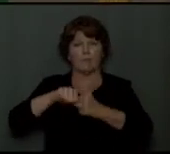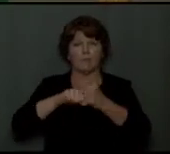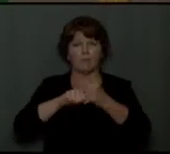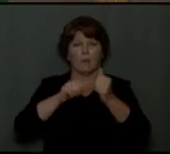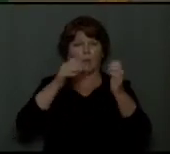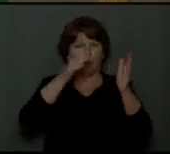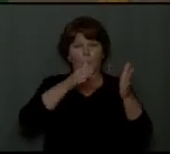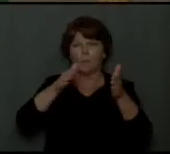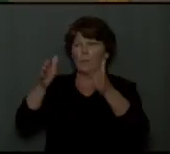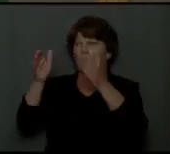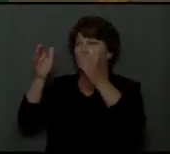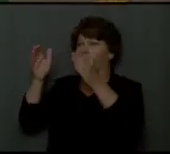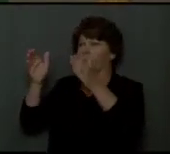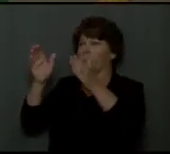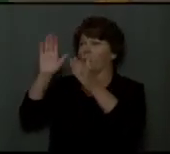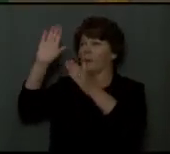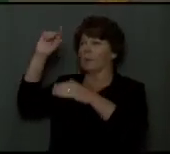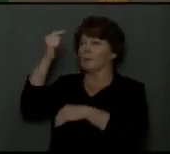into the Lord's grace.